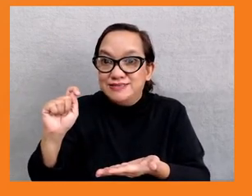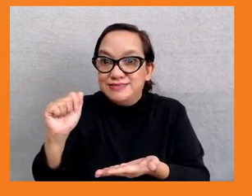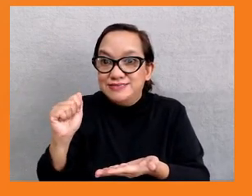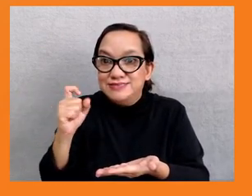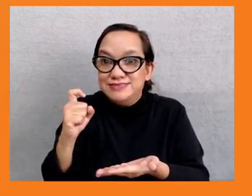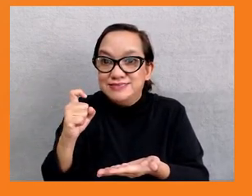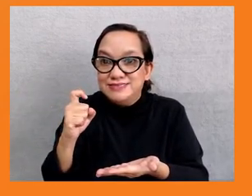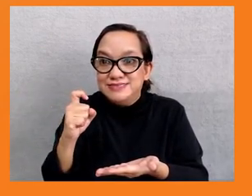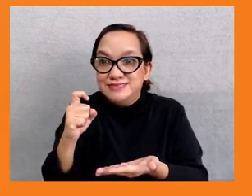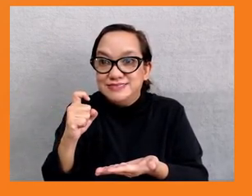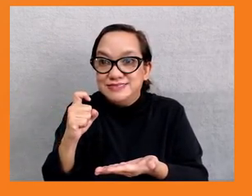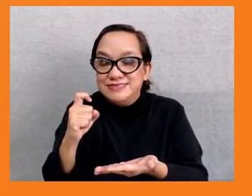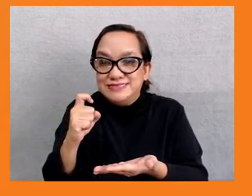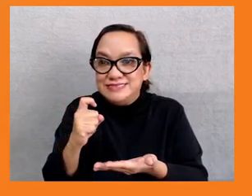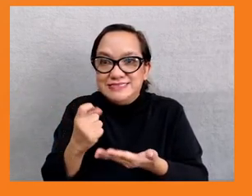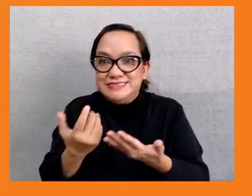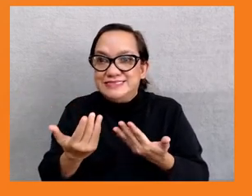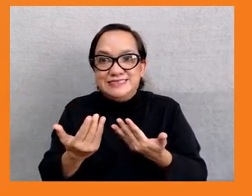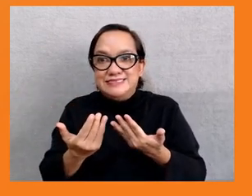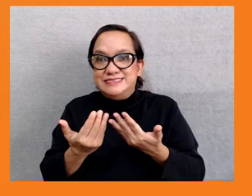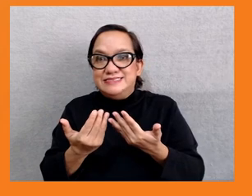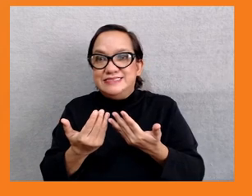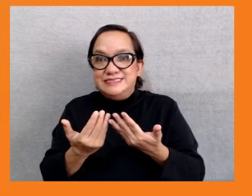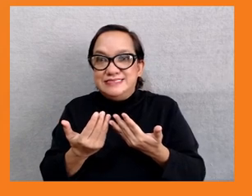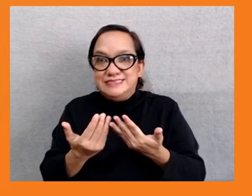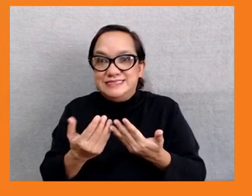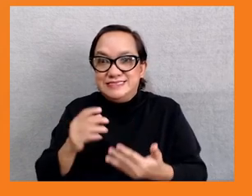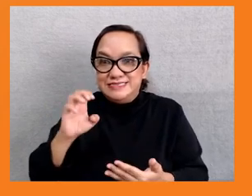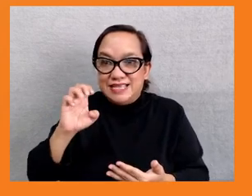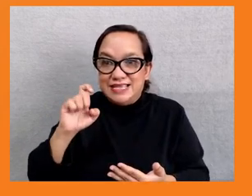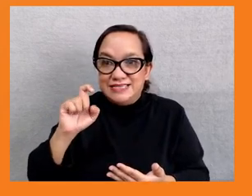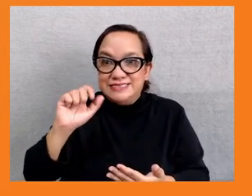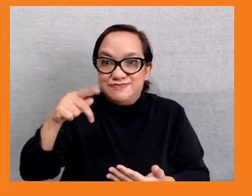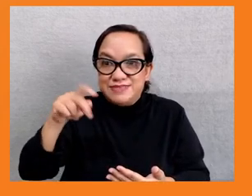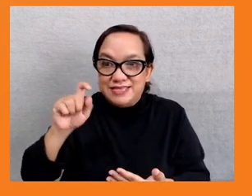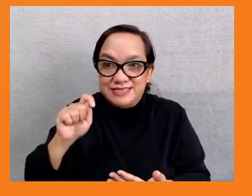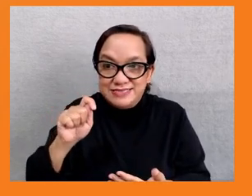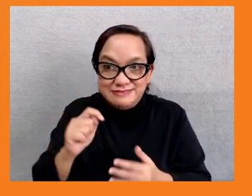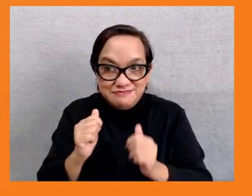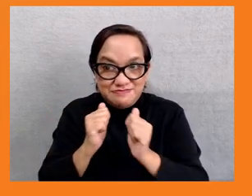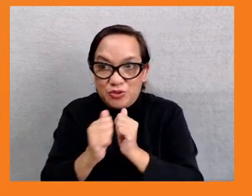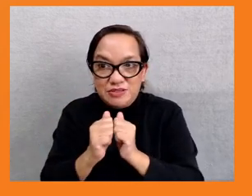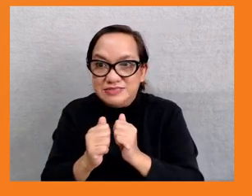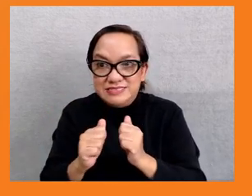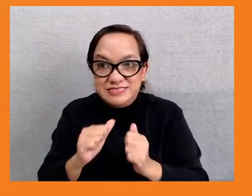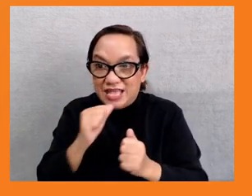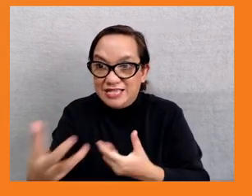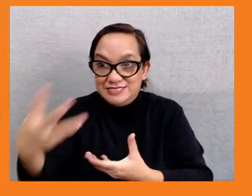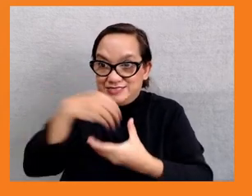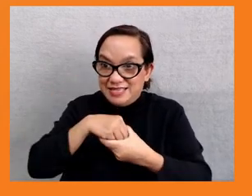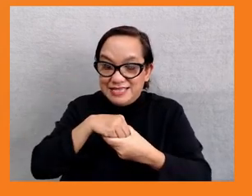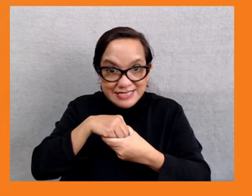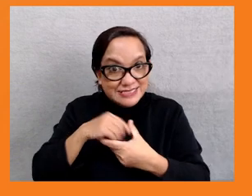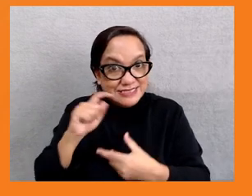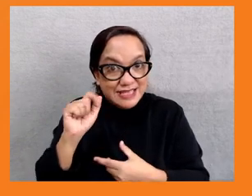and exemptions that given to people. So I just want to really underline this emphasis between, the need for emphasis